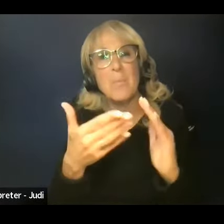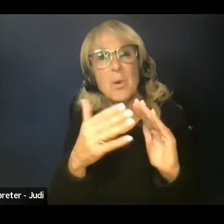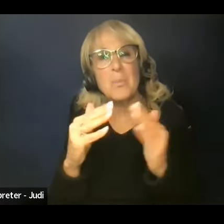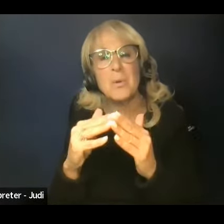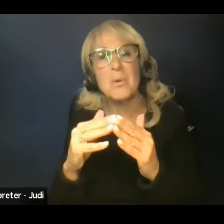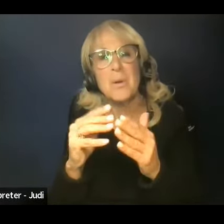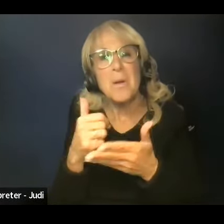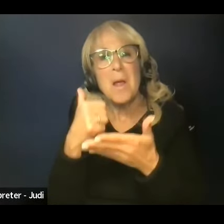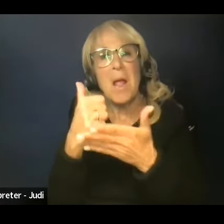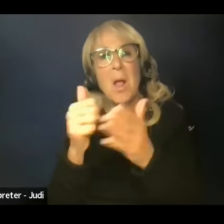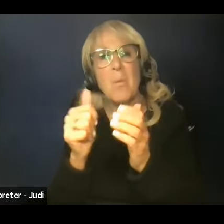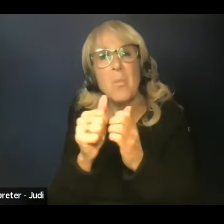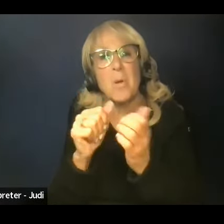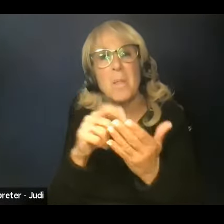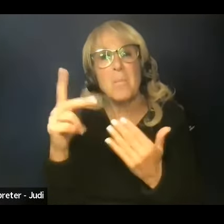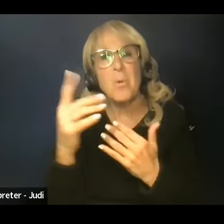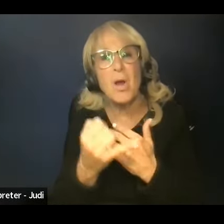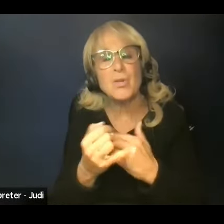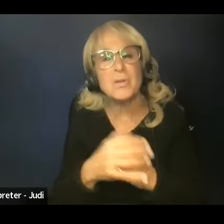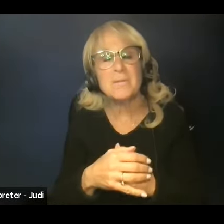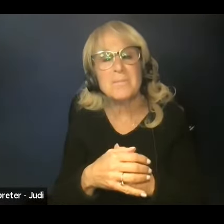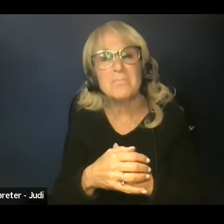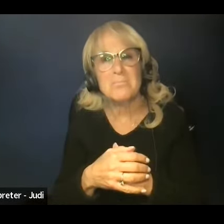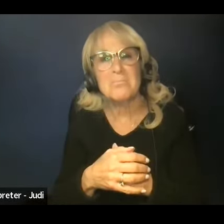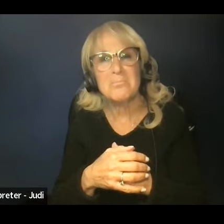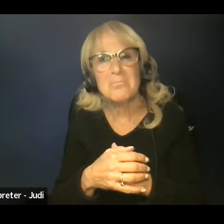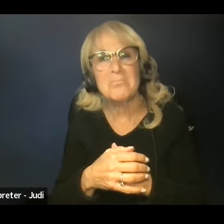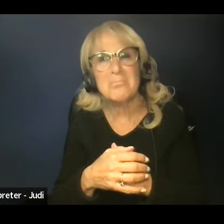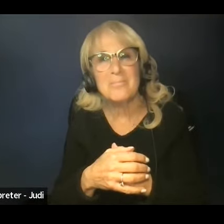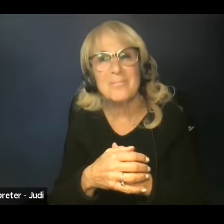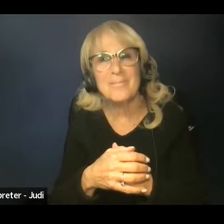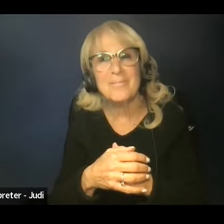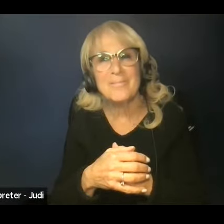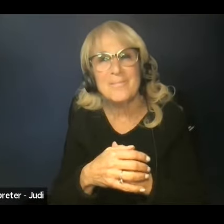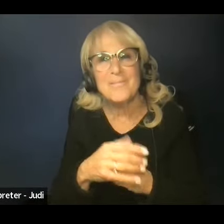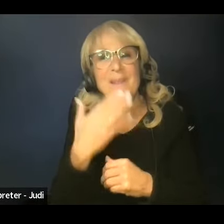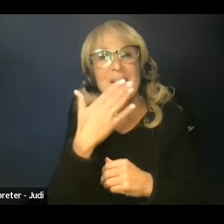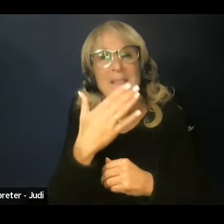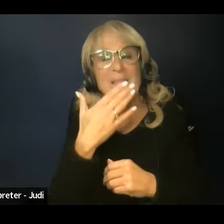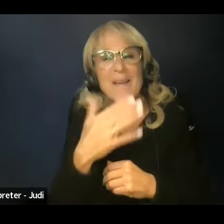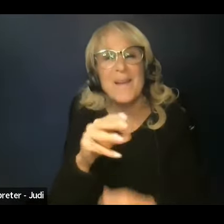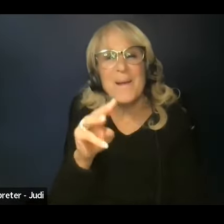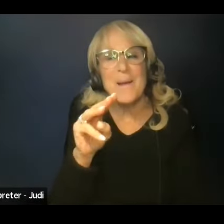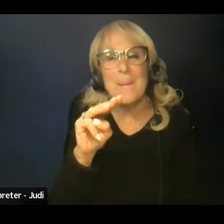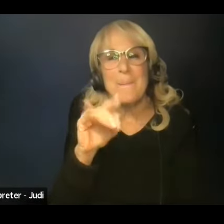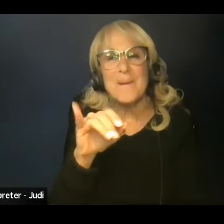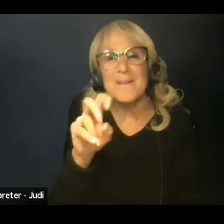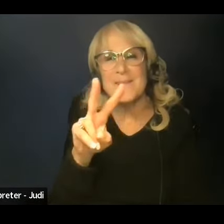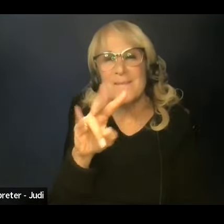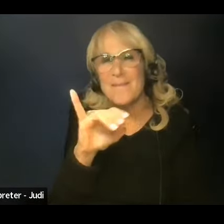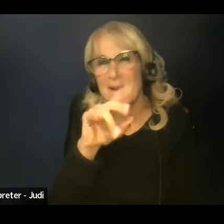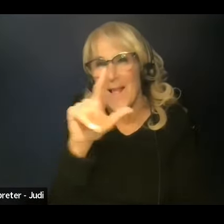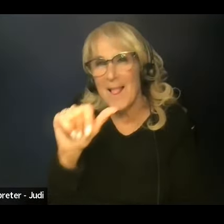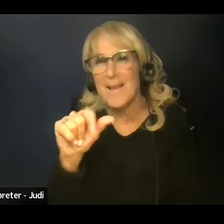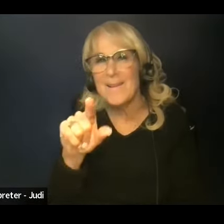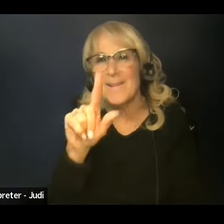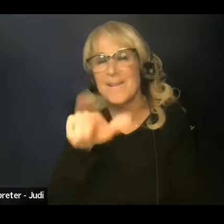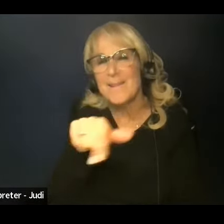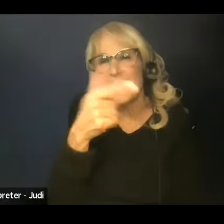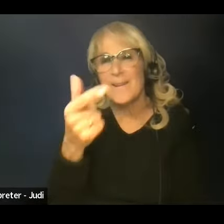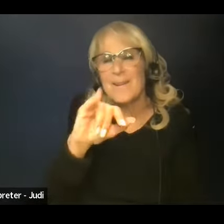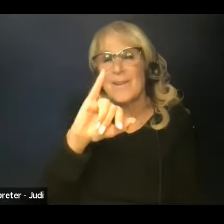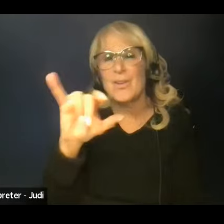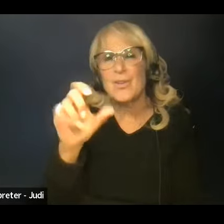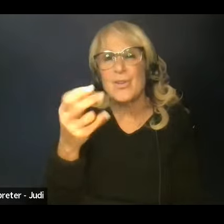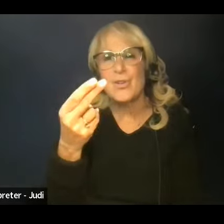and to help with this project. That is amazing. We loved it. We loved it. So thank you, Ms. Bila. On to Mr. Joshua B.